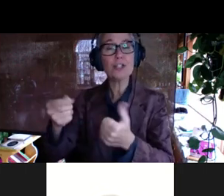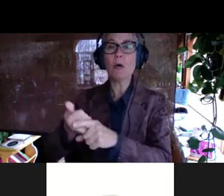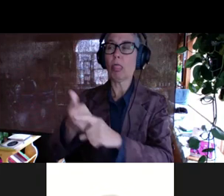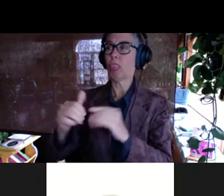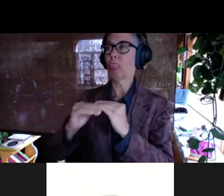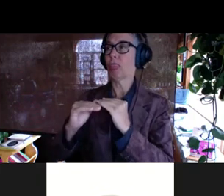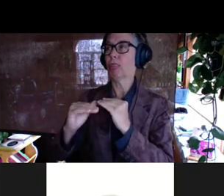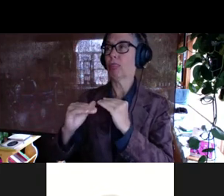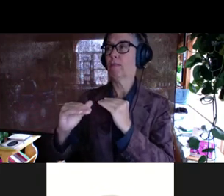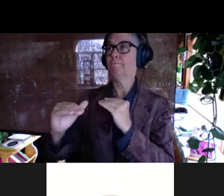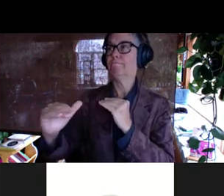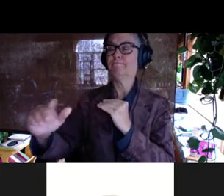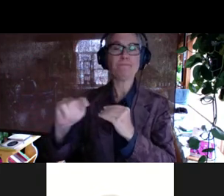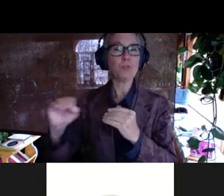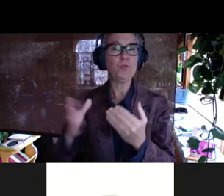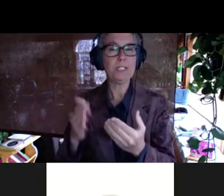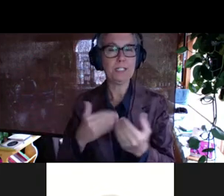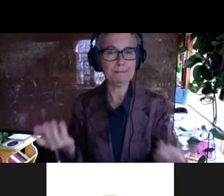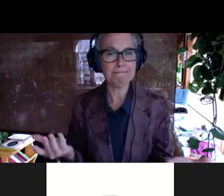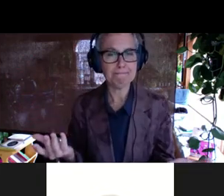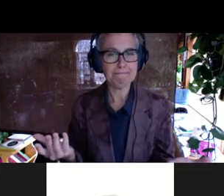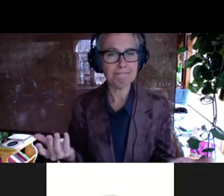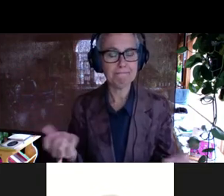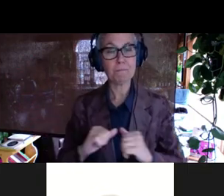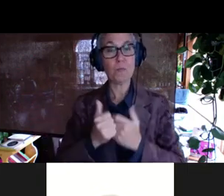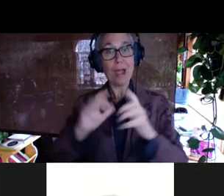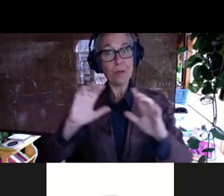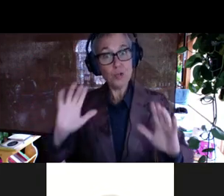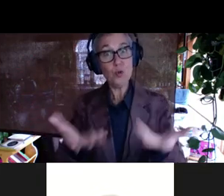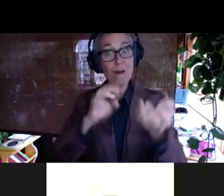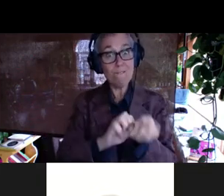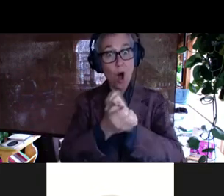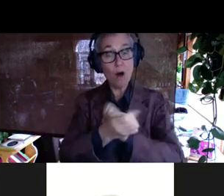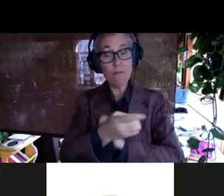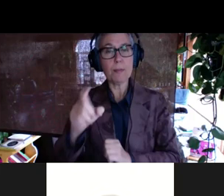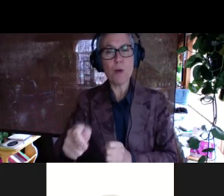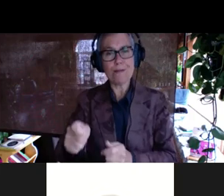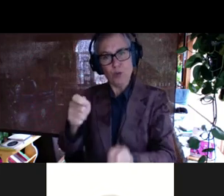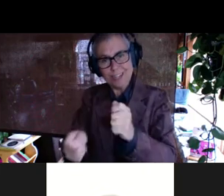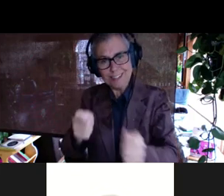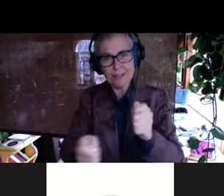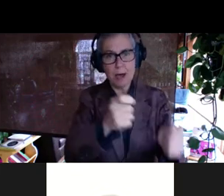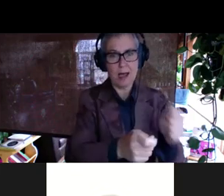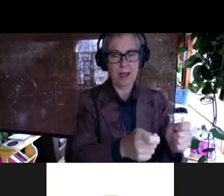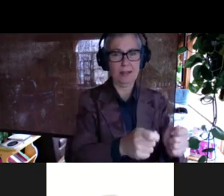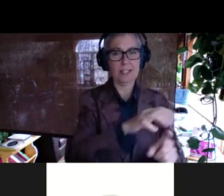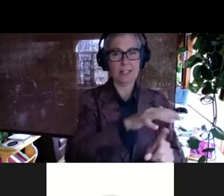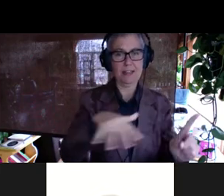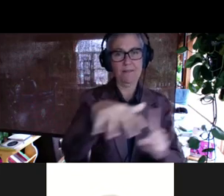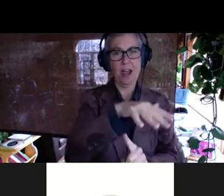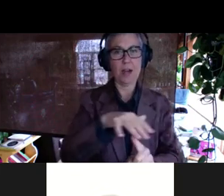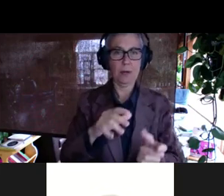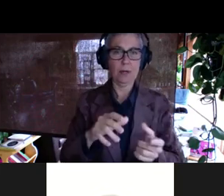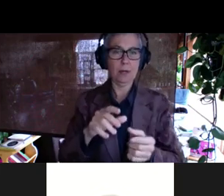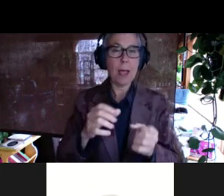And, and indeed to successfully evolve these biomolecules, you have to customize the environment. You either have to